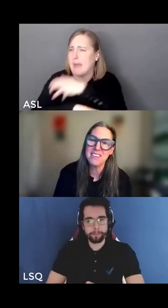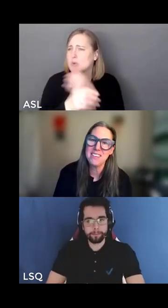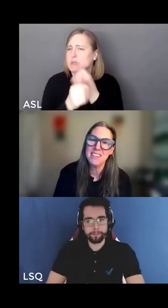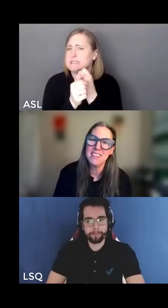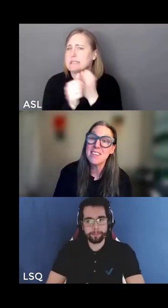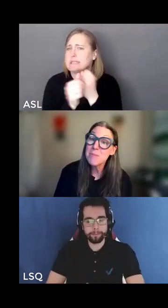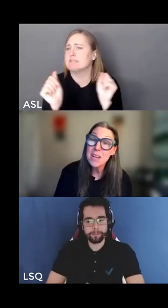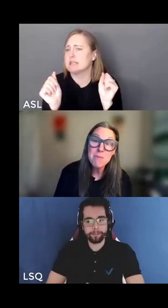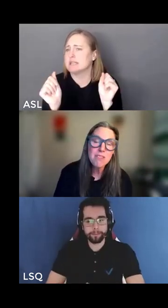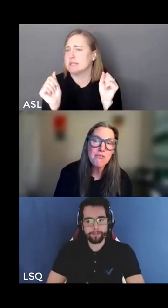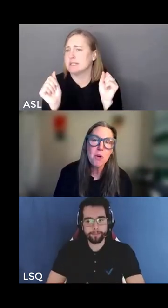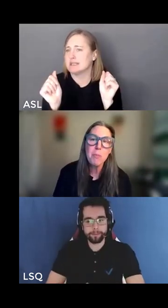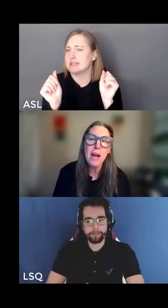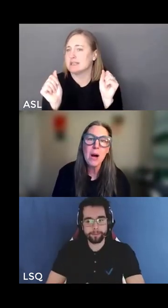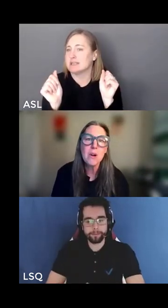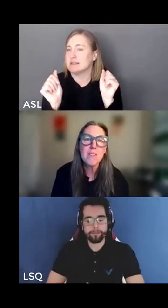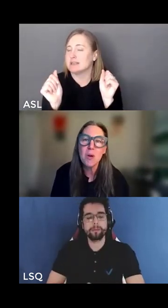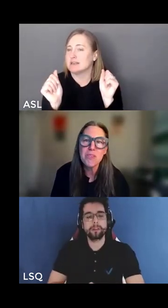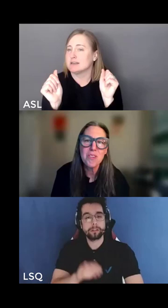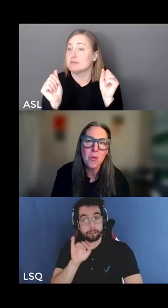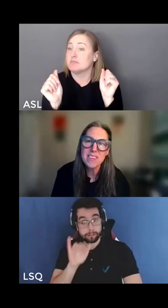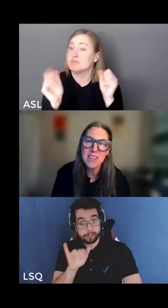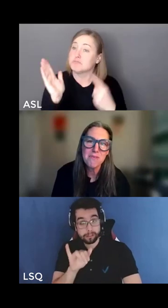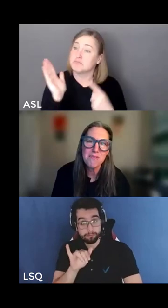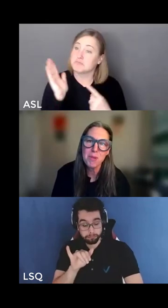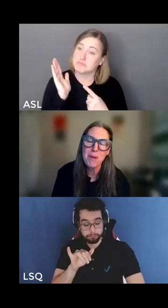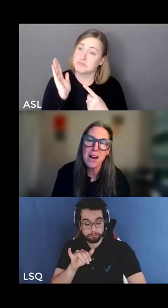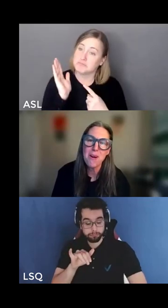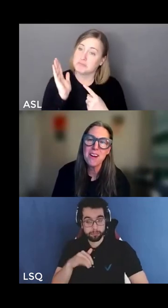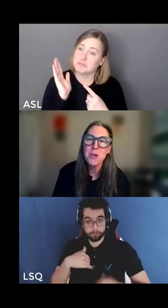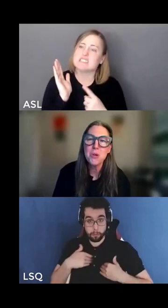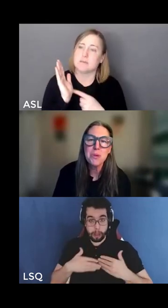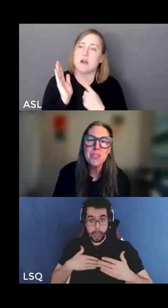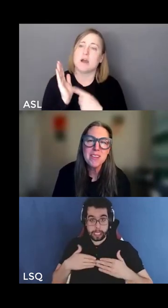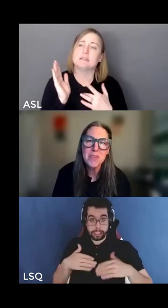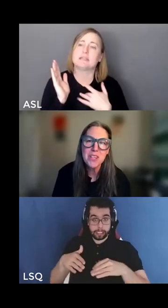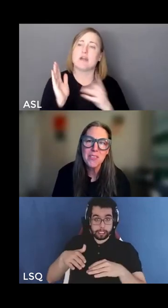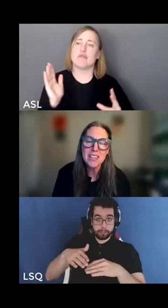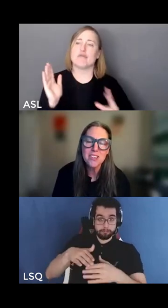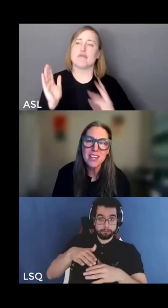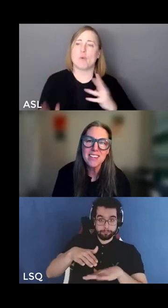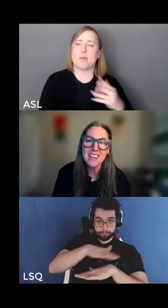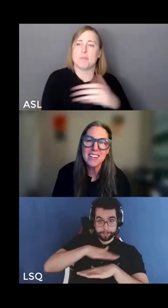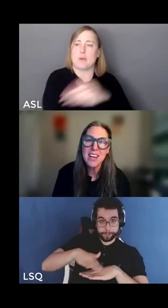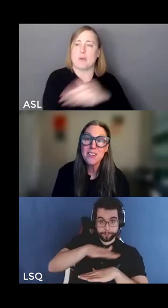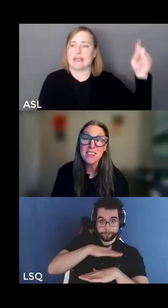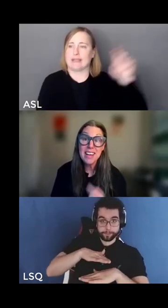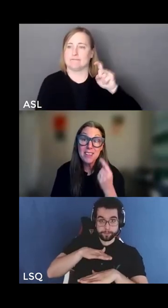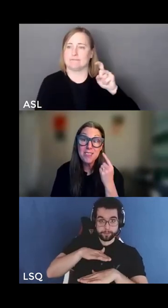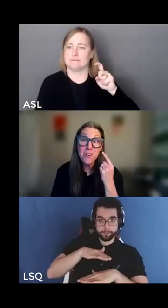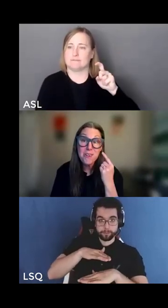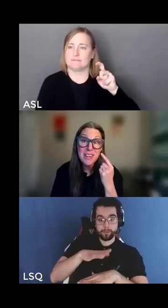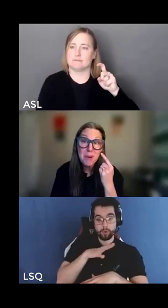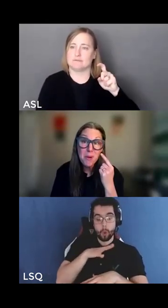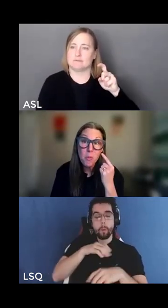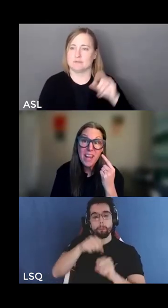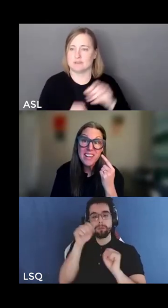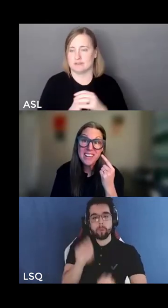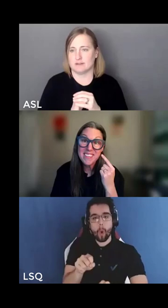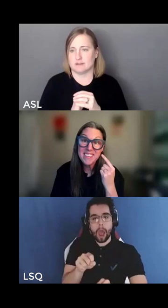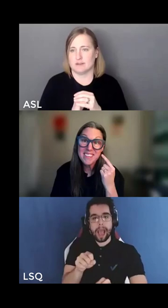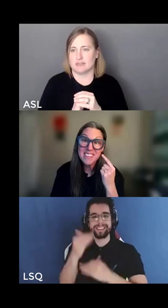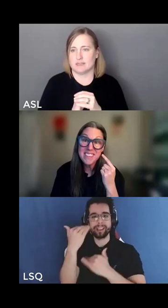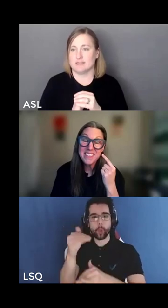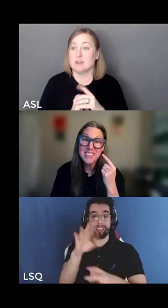and sometimes it's formal power it's almost always informal power to put something on the agenda to tell a story about